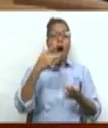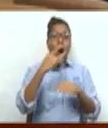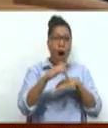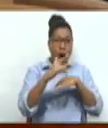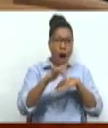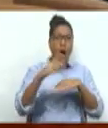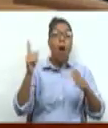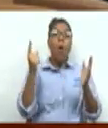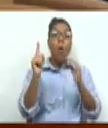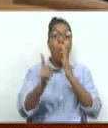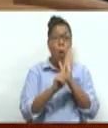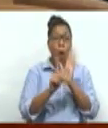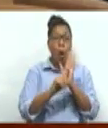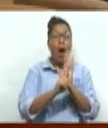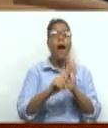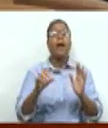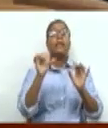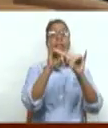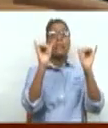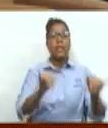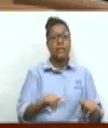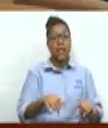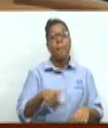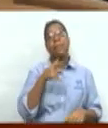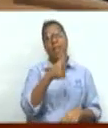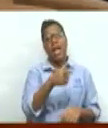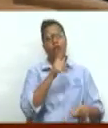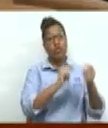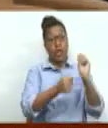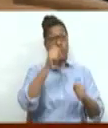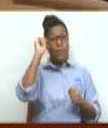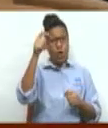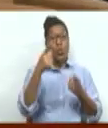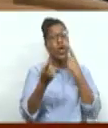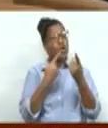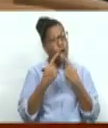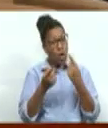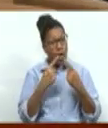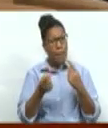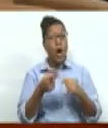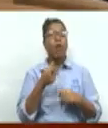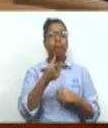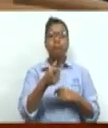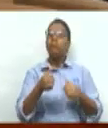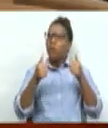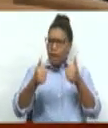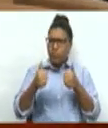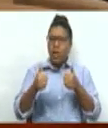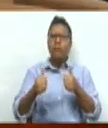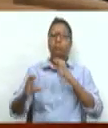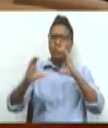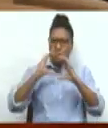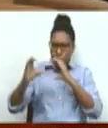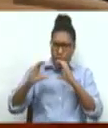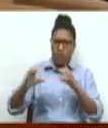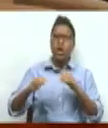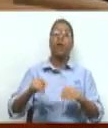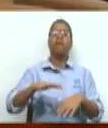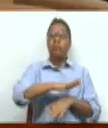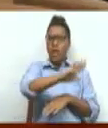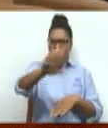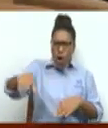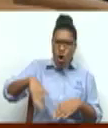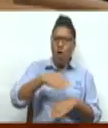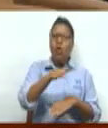while Trinidad and Tobago, we can talk about relatively good coverage, you know, as it relates